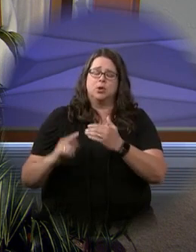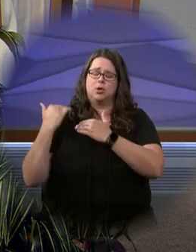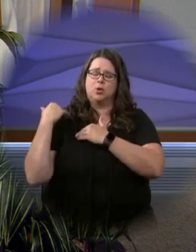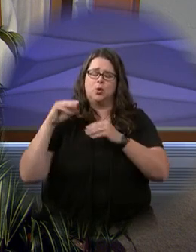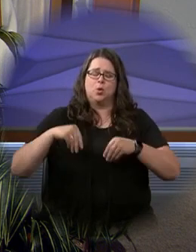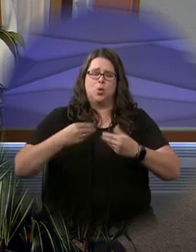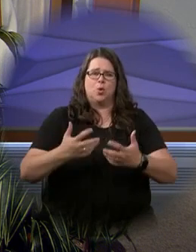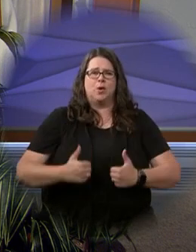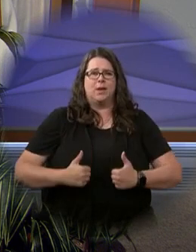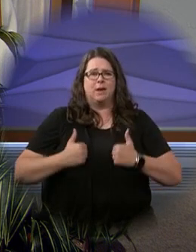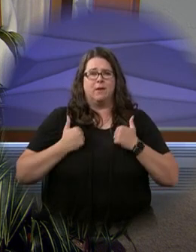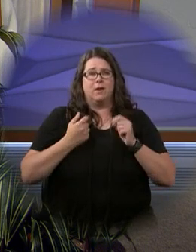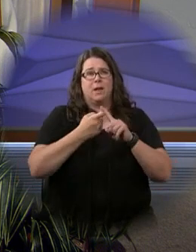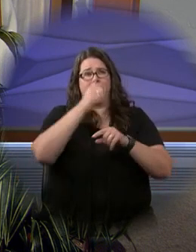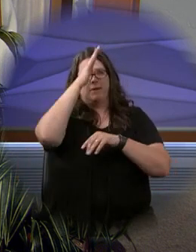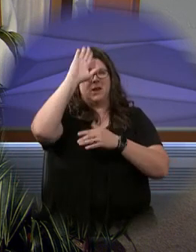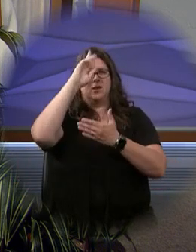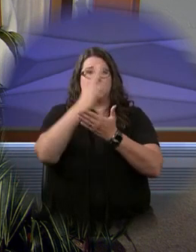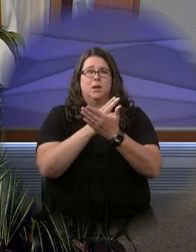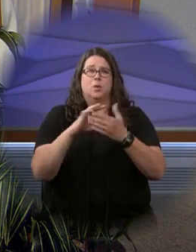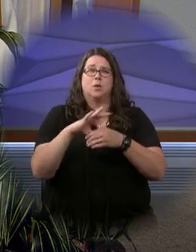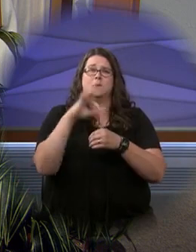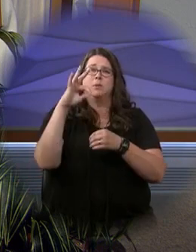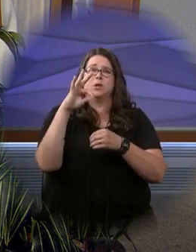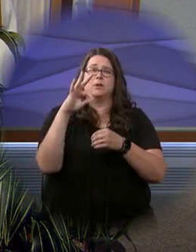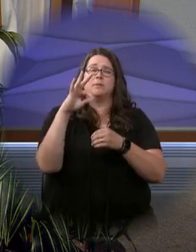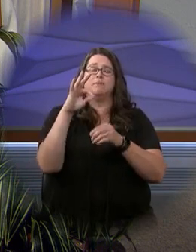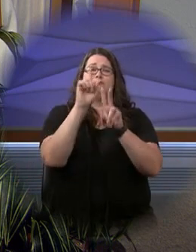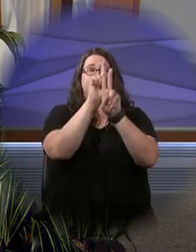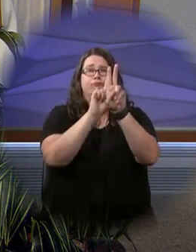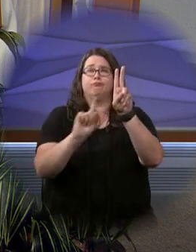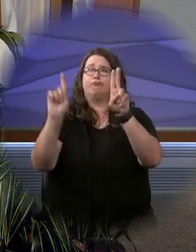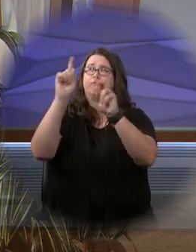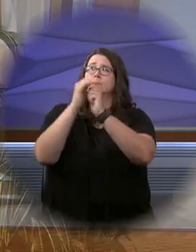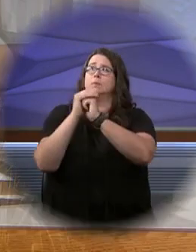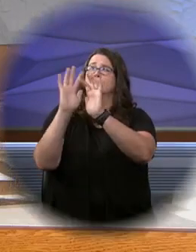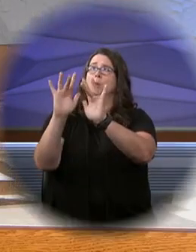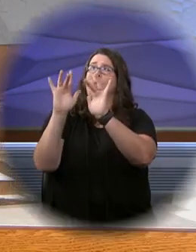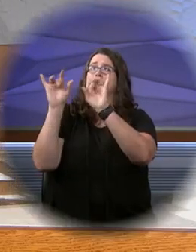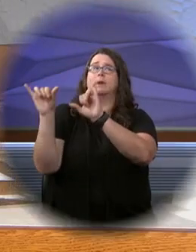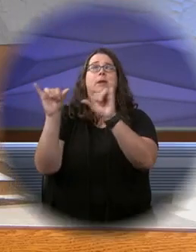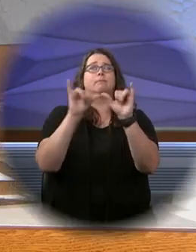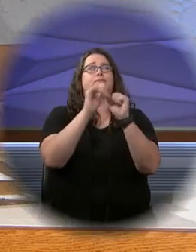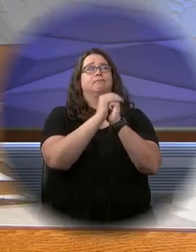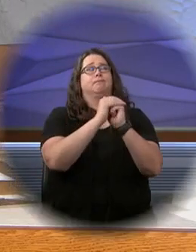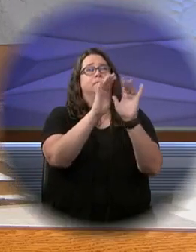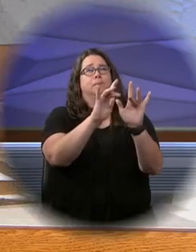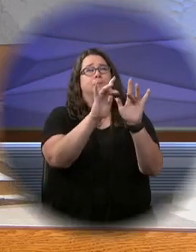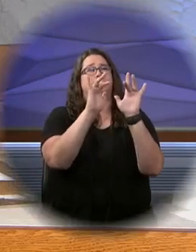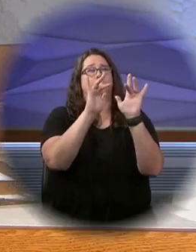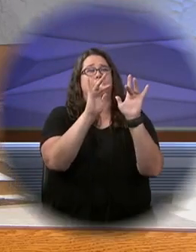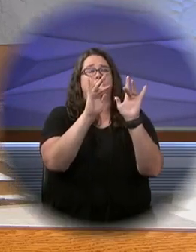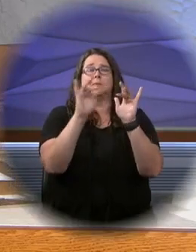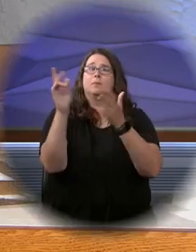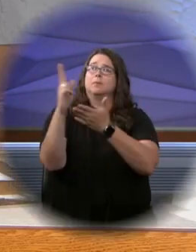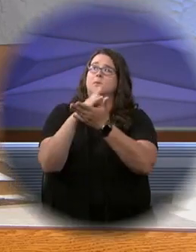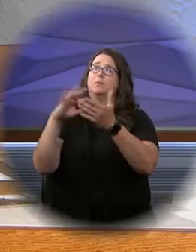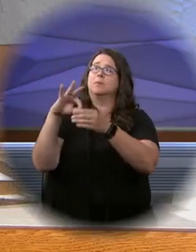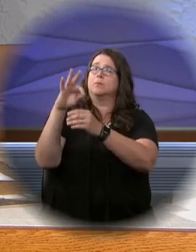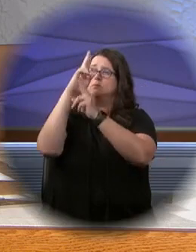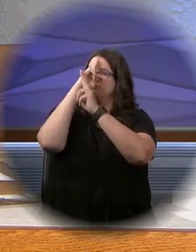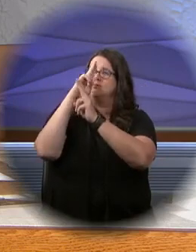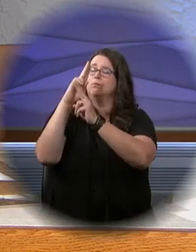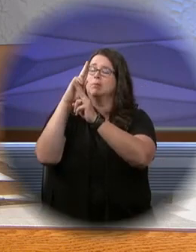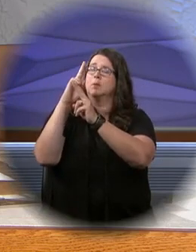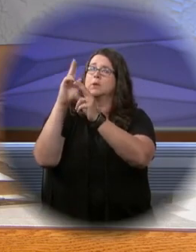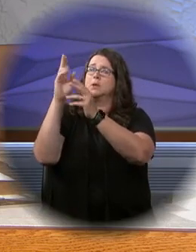Holy Spirit, the Lord, the giver of life, who proceeds from the Father and the Son, who with the Father and the Son is adored and